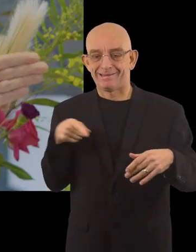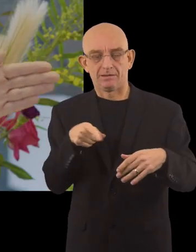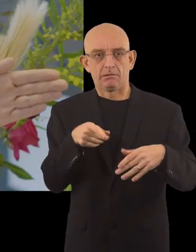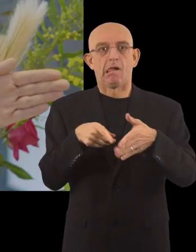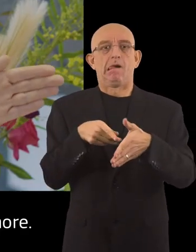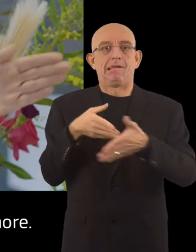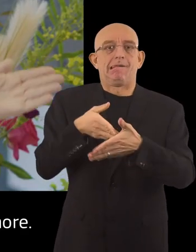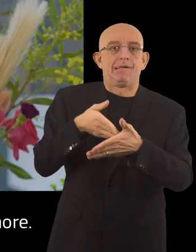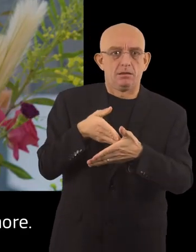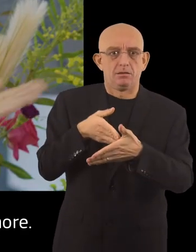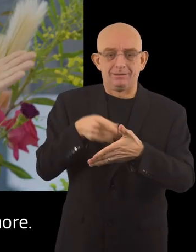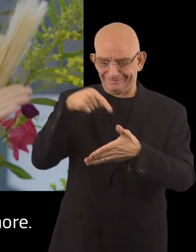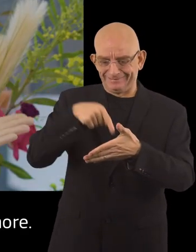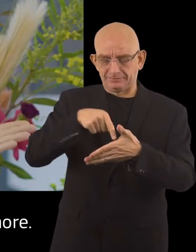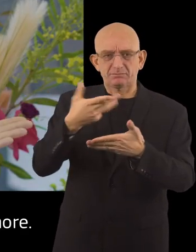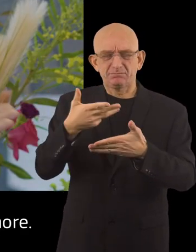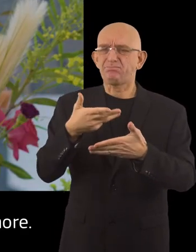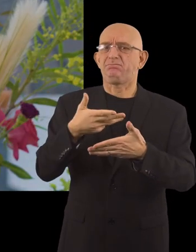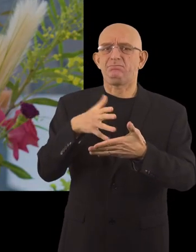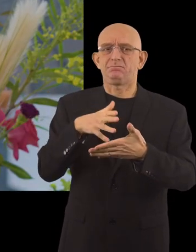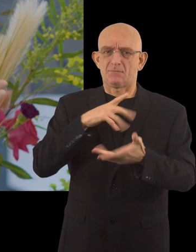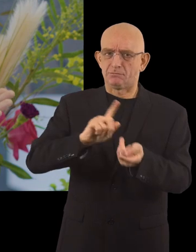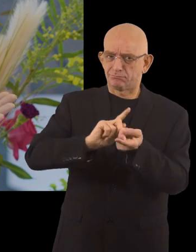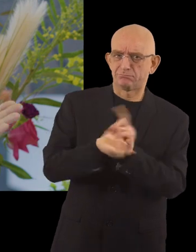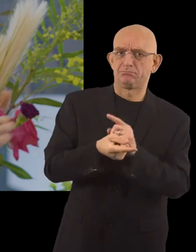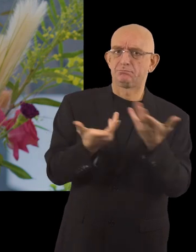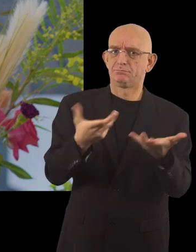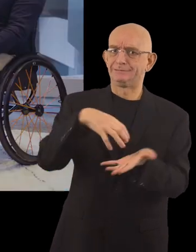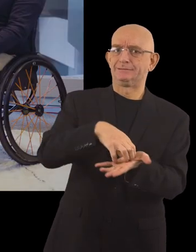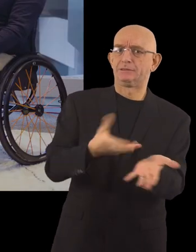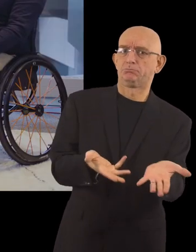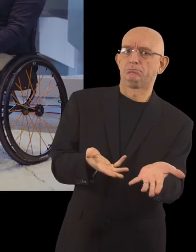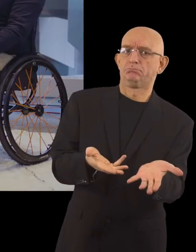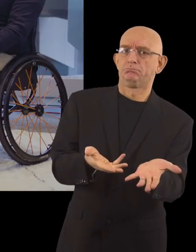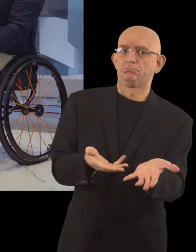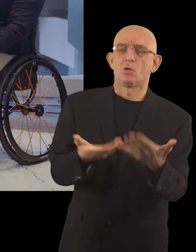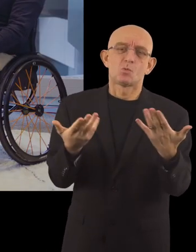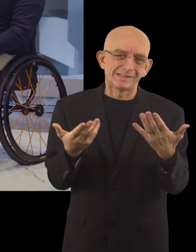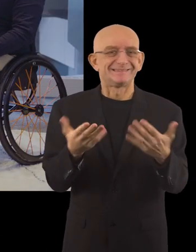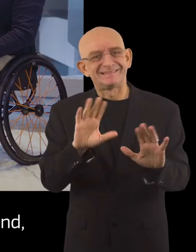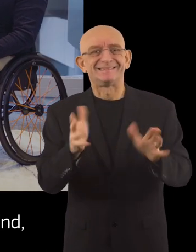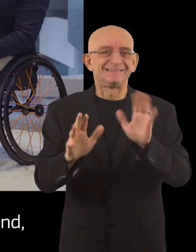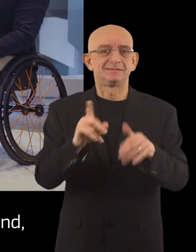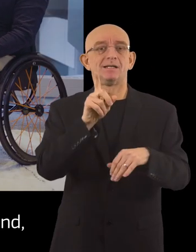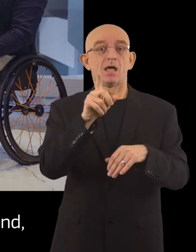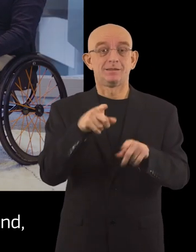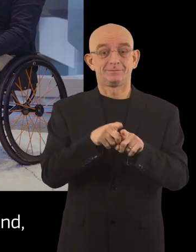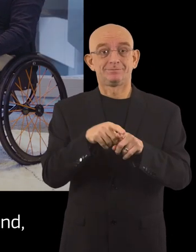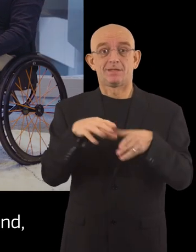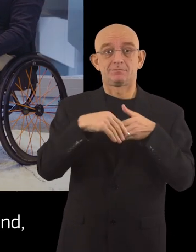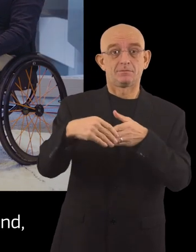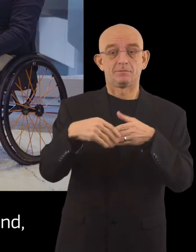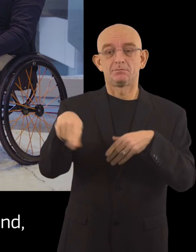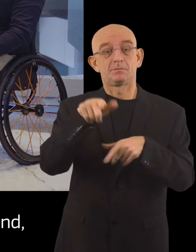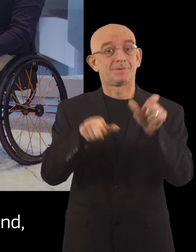one hindrance, the whole thing doesn't make sense anymore. How do you adapt to that as a city? Well, the difficult thing, for example, with a